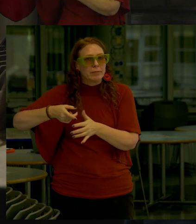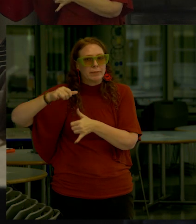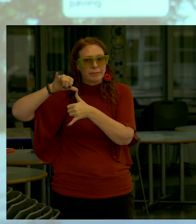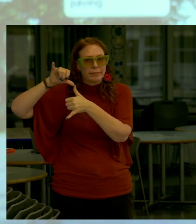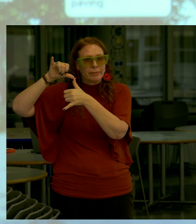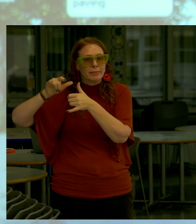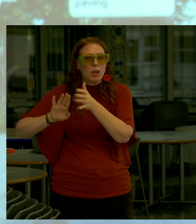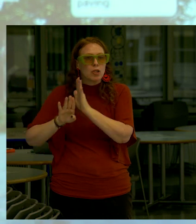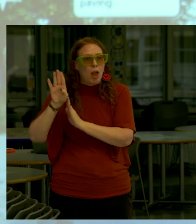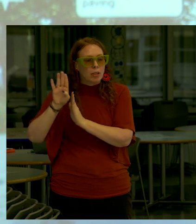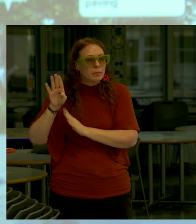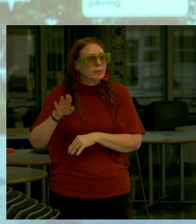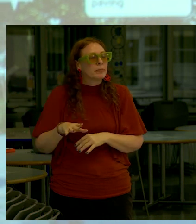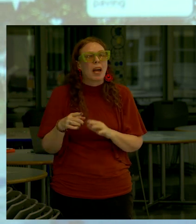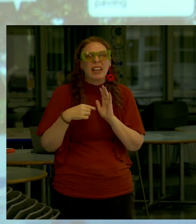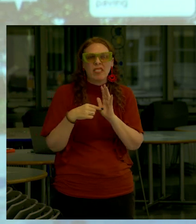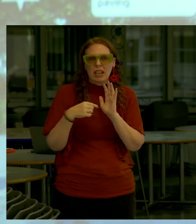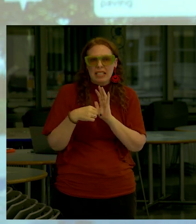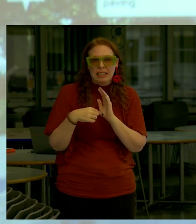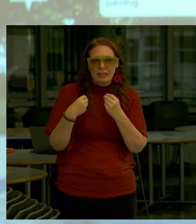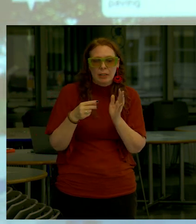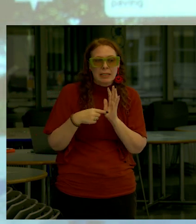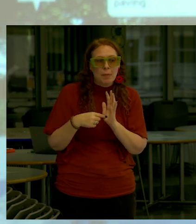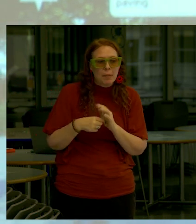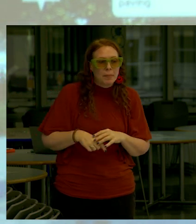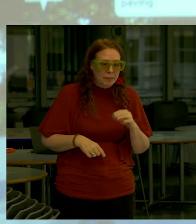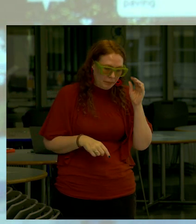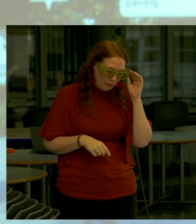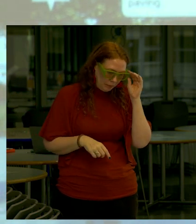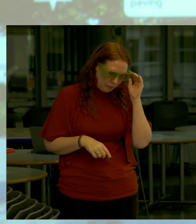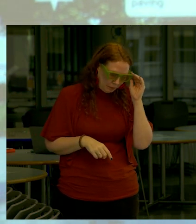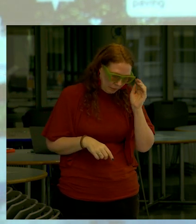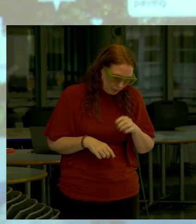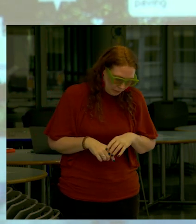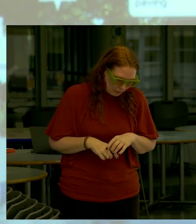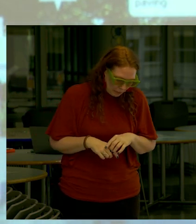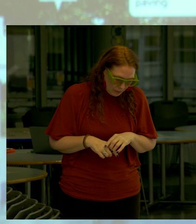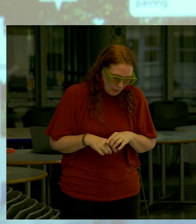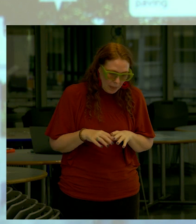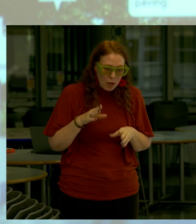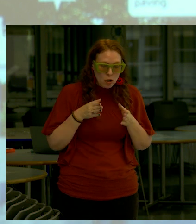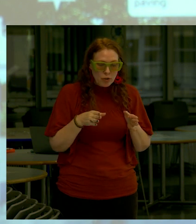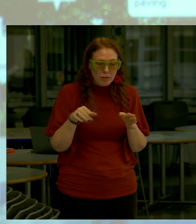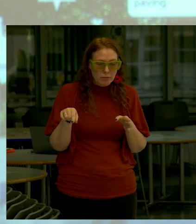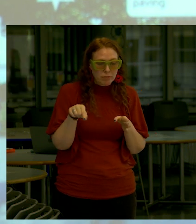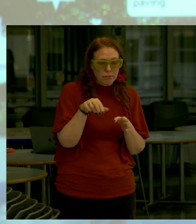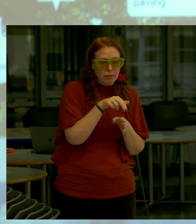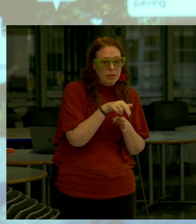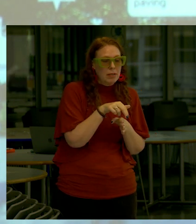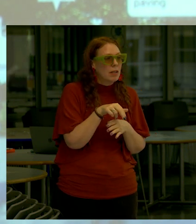let me give you an example the crossing of the street that splits